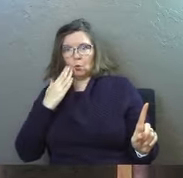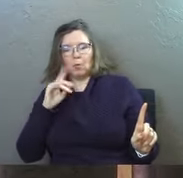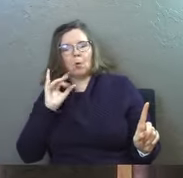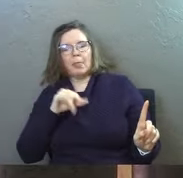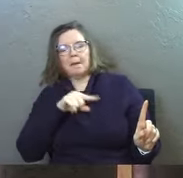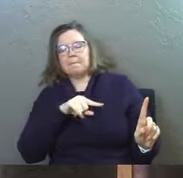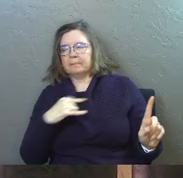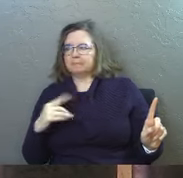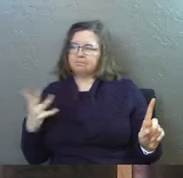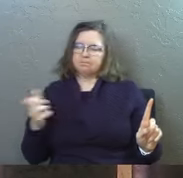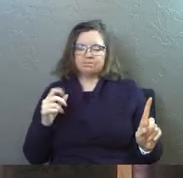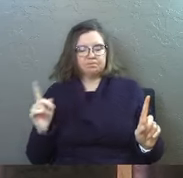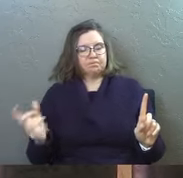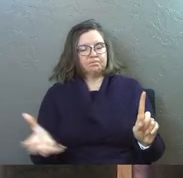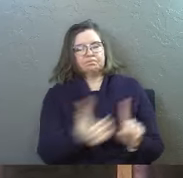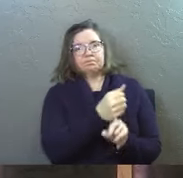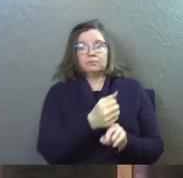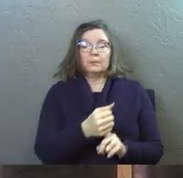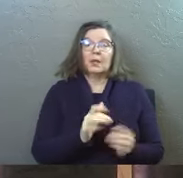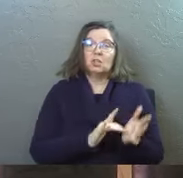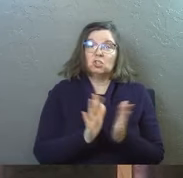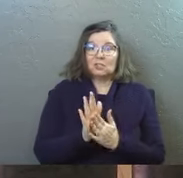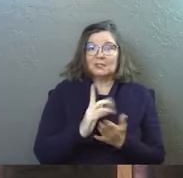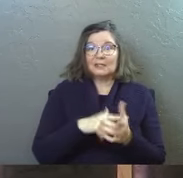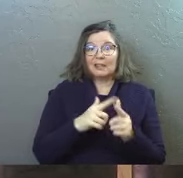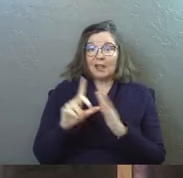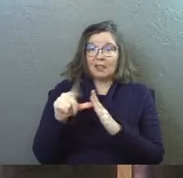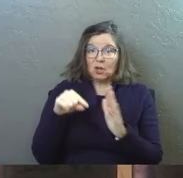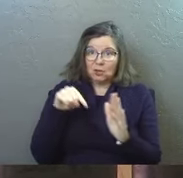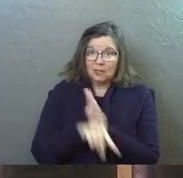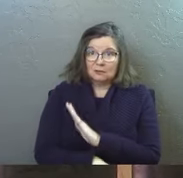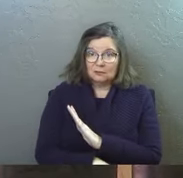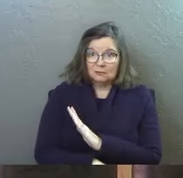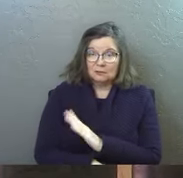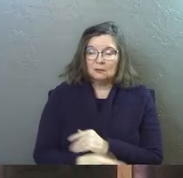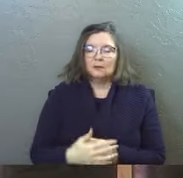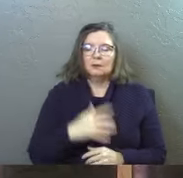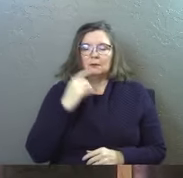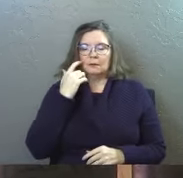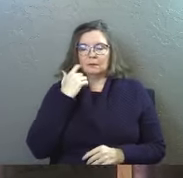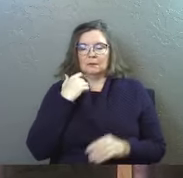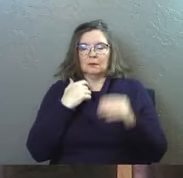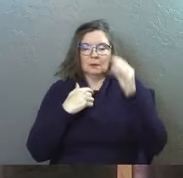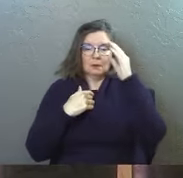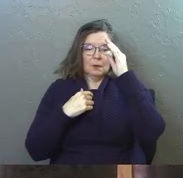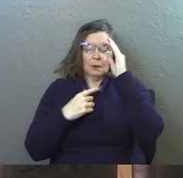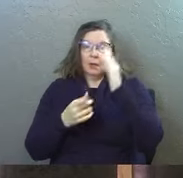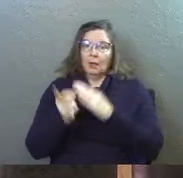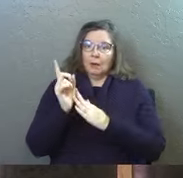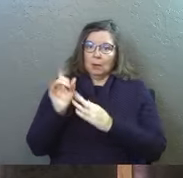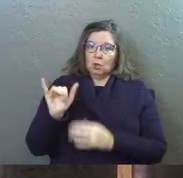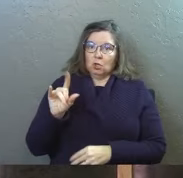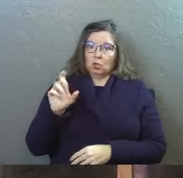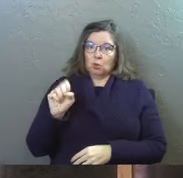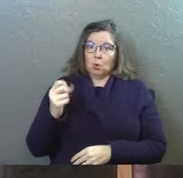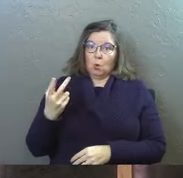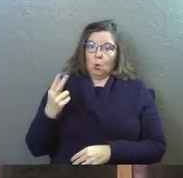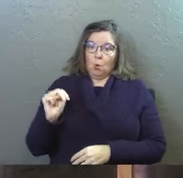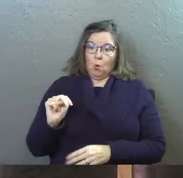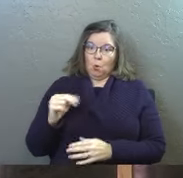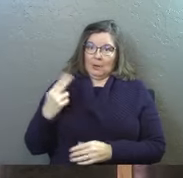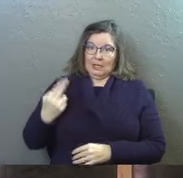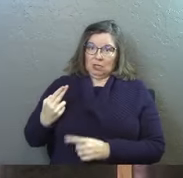arresting. They arrest Jesus. Jesus is eventually killed. There's a moment in Judas' own history where